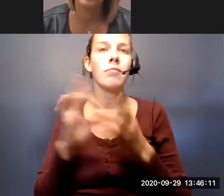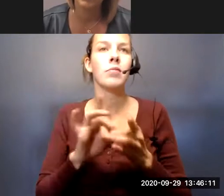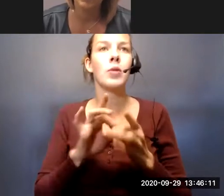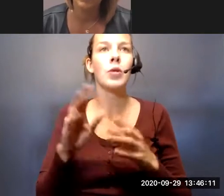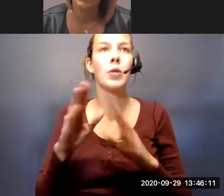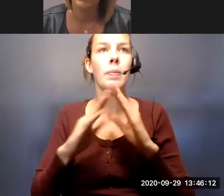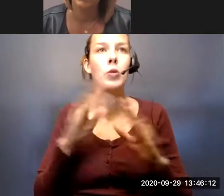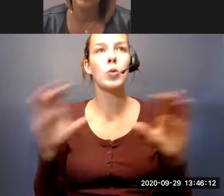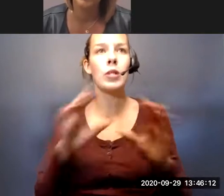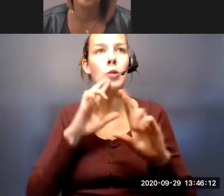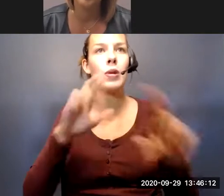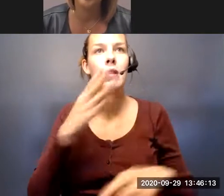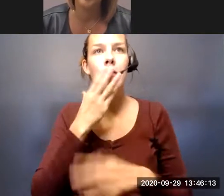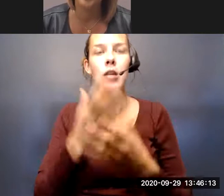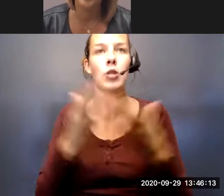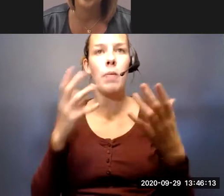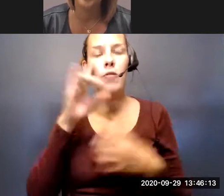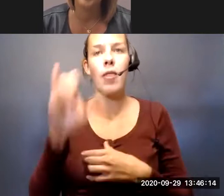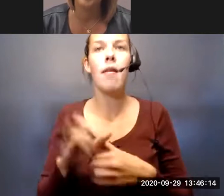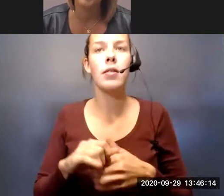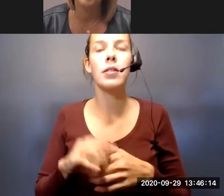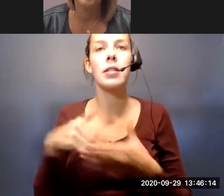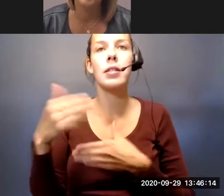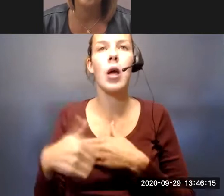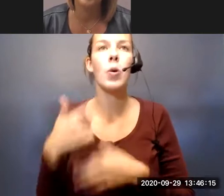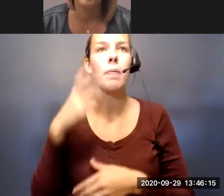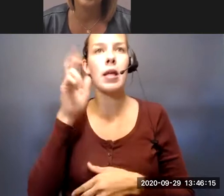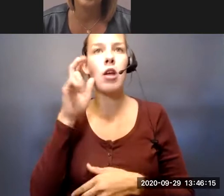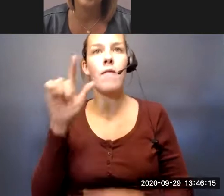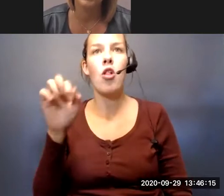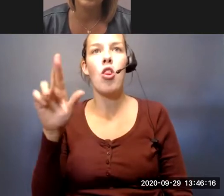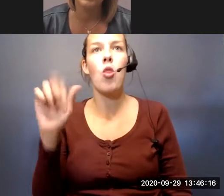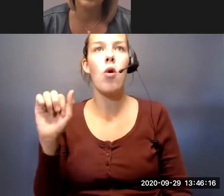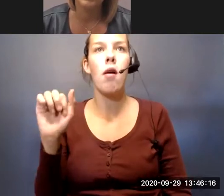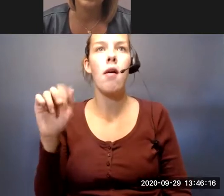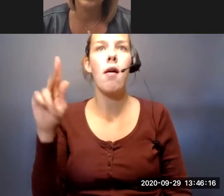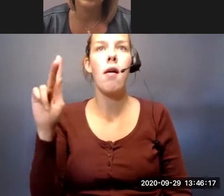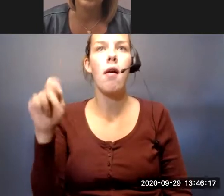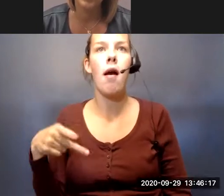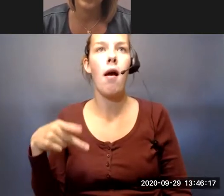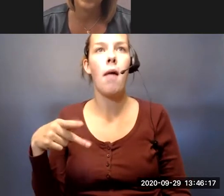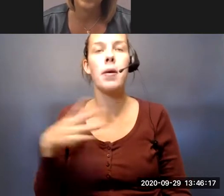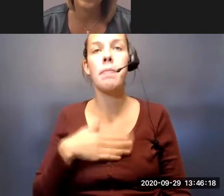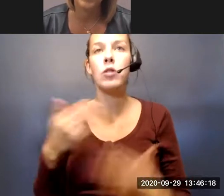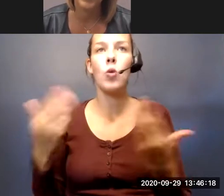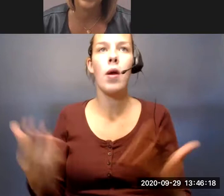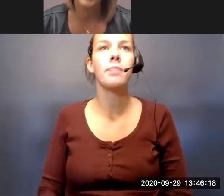respond. So thank you so much for that. Next, we will be hearing from Laura Kopp with KSI. So please go ahead, Laura.